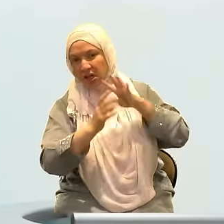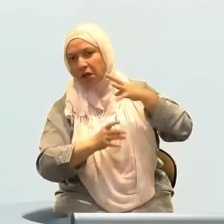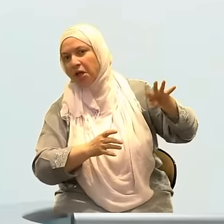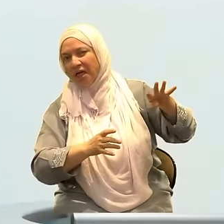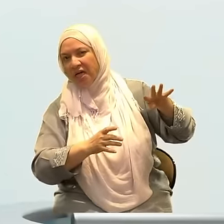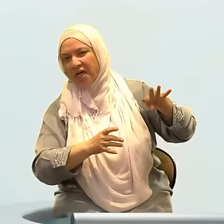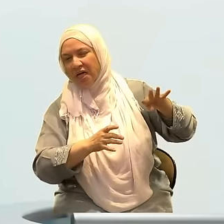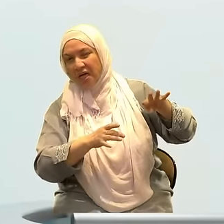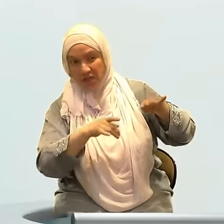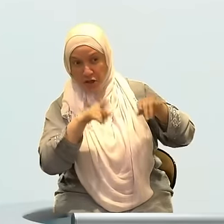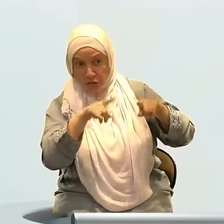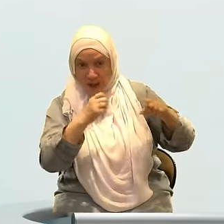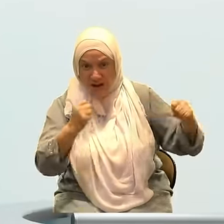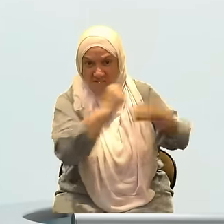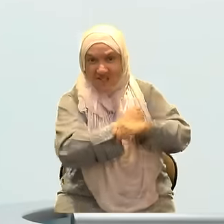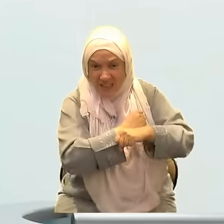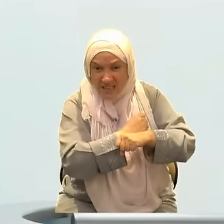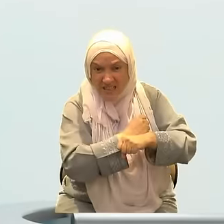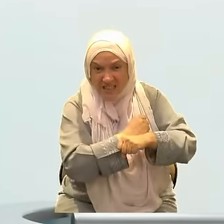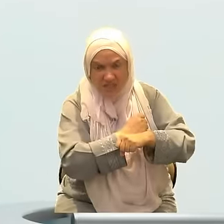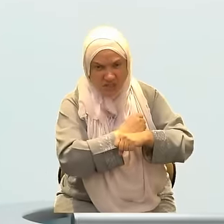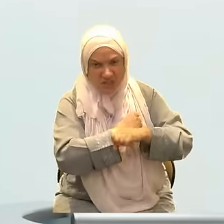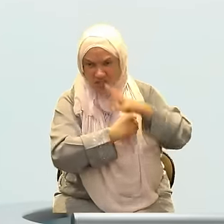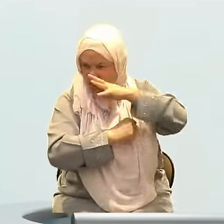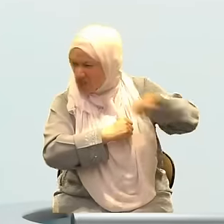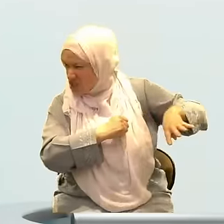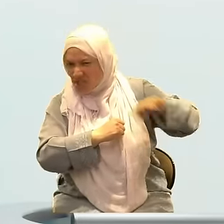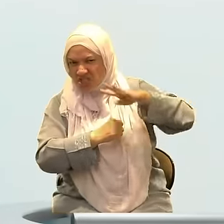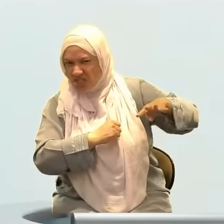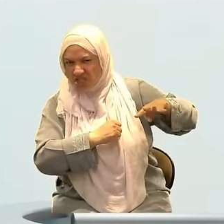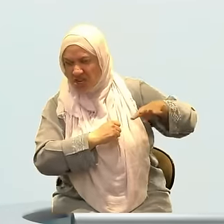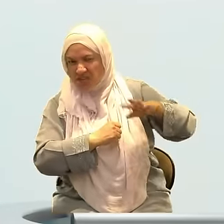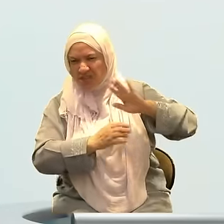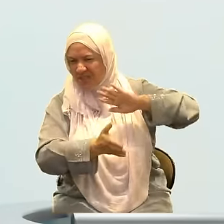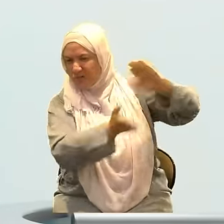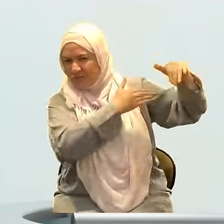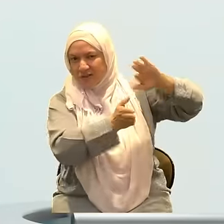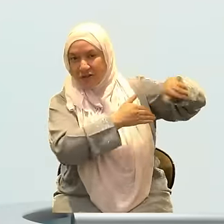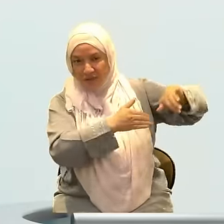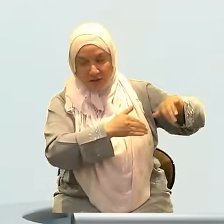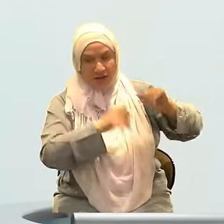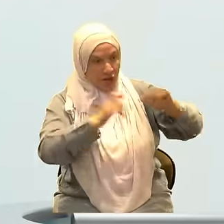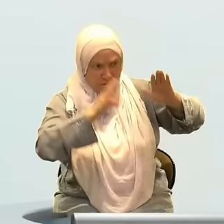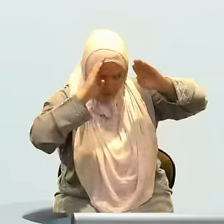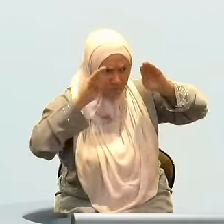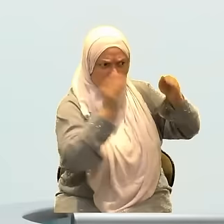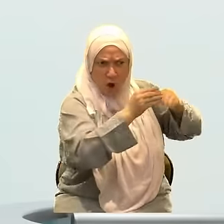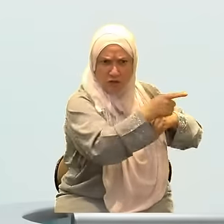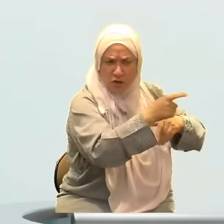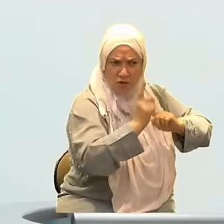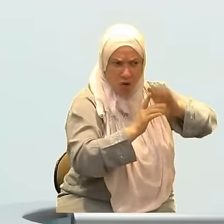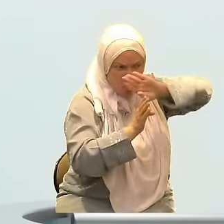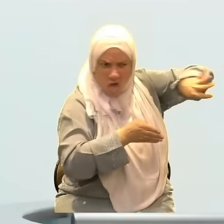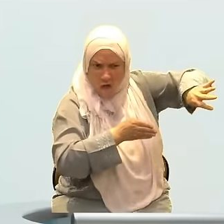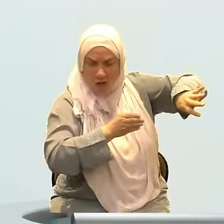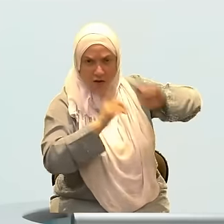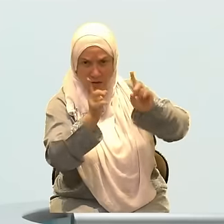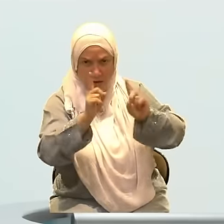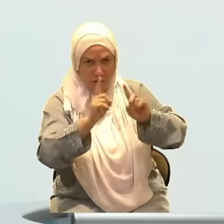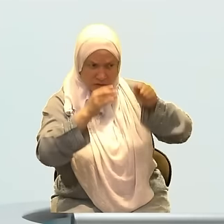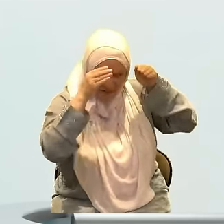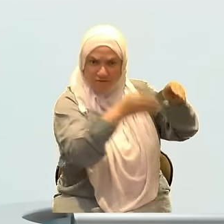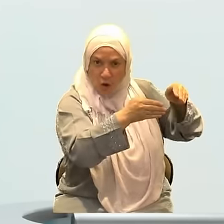up to greater possibilities of worship, a greater connection to Allah subhanahu wa ta'ala and a greater connection to your ummah. But what is ghafla